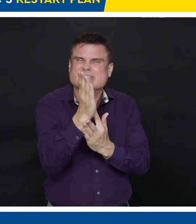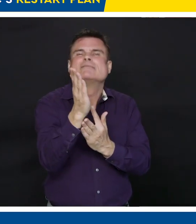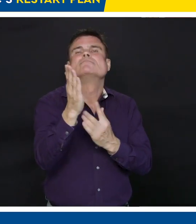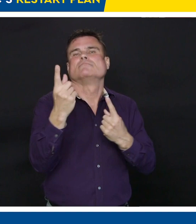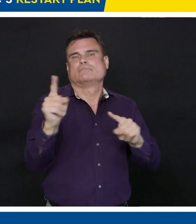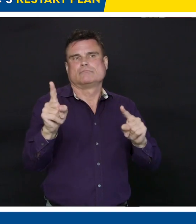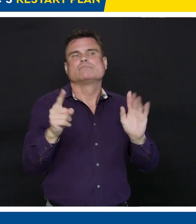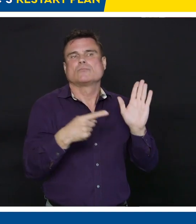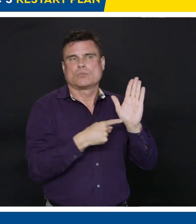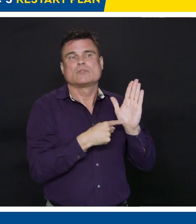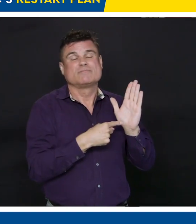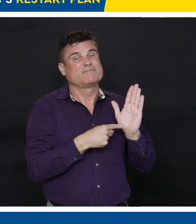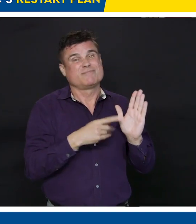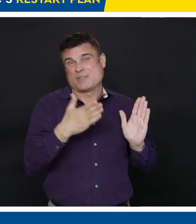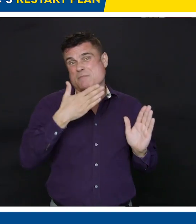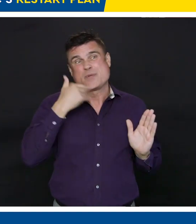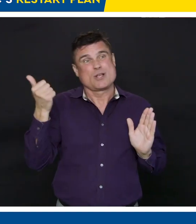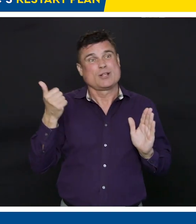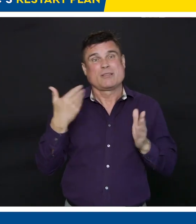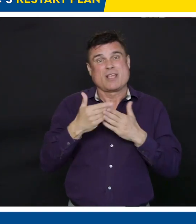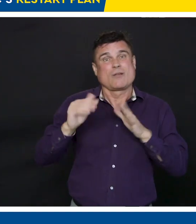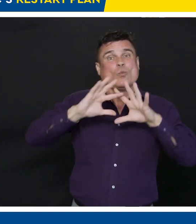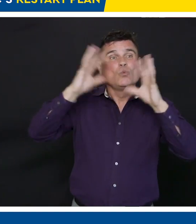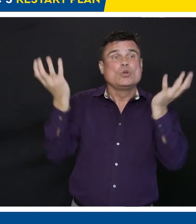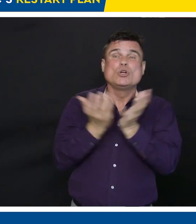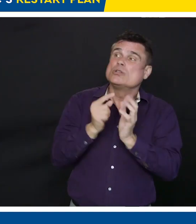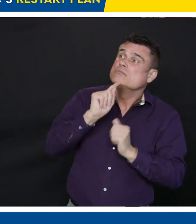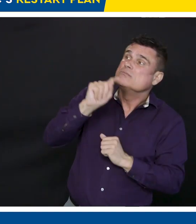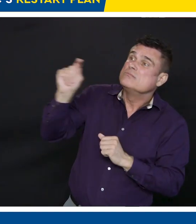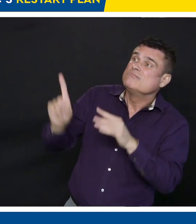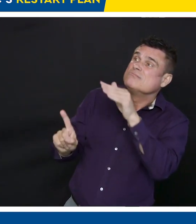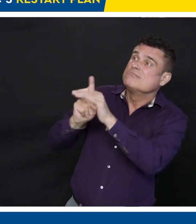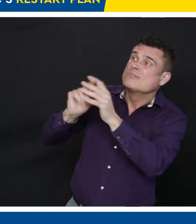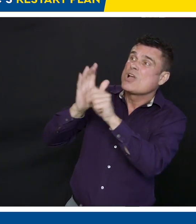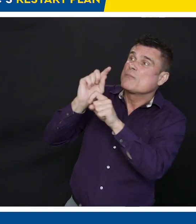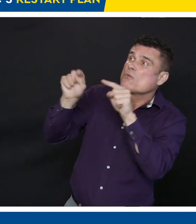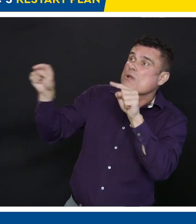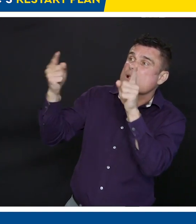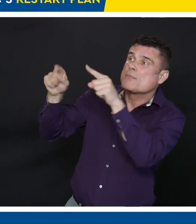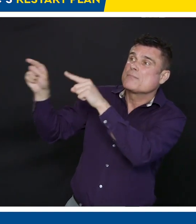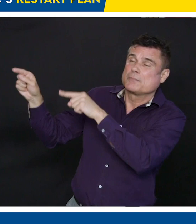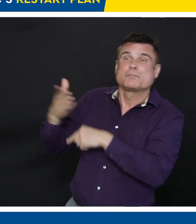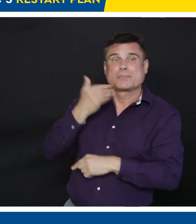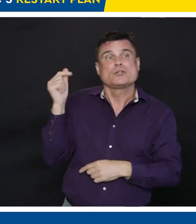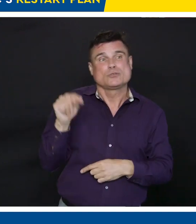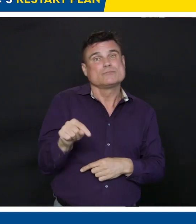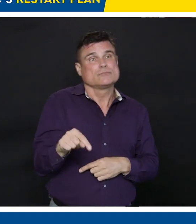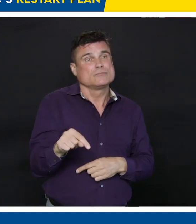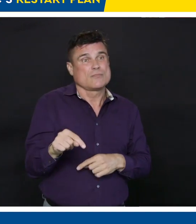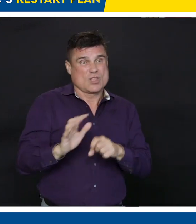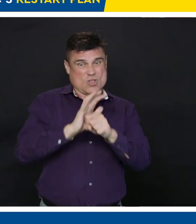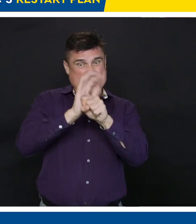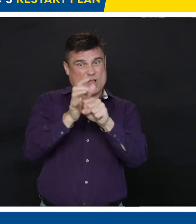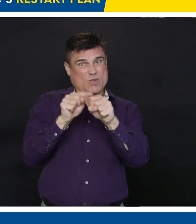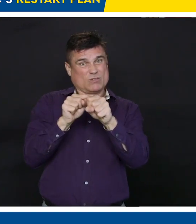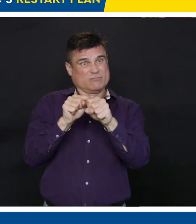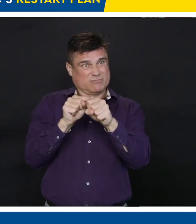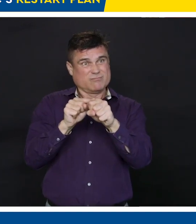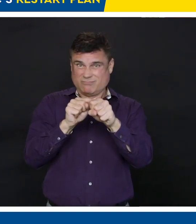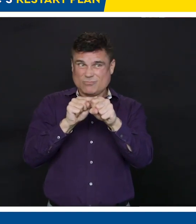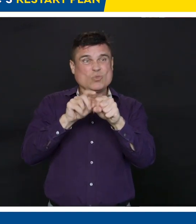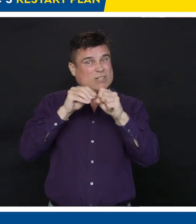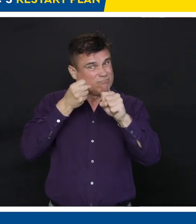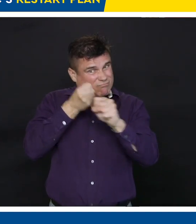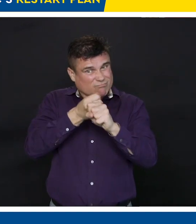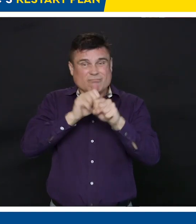in mind this is a global pandemic. British Columbians are doing very, very well. But we can't give up the ground we've made. Mother's